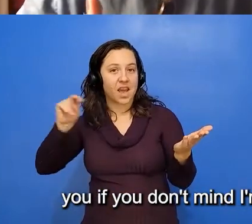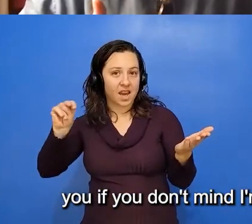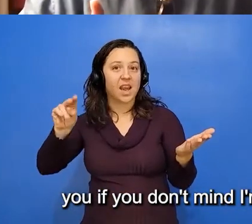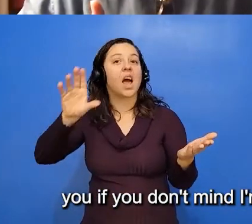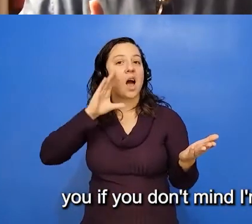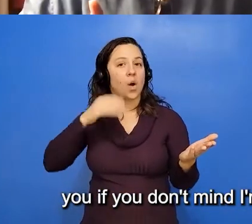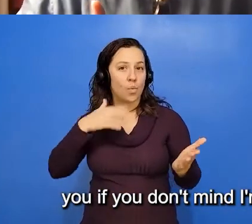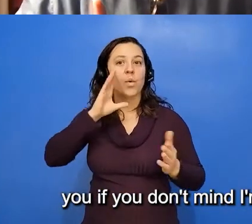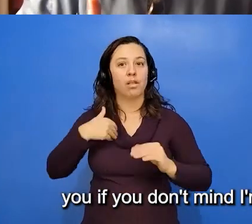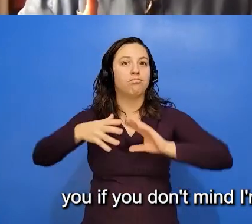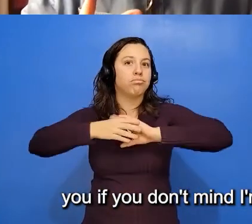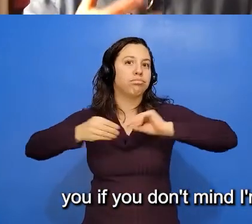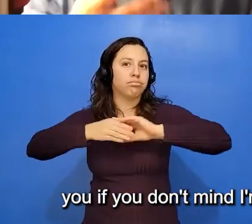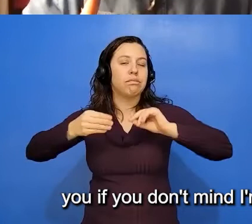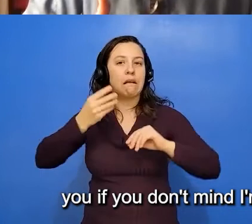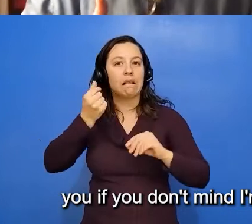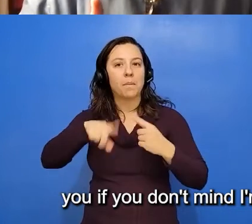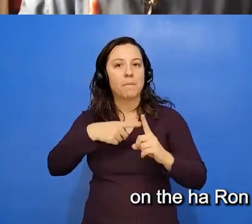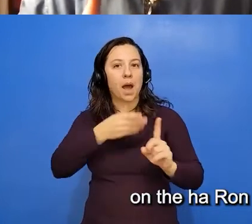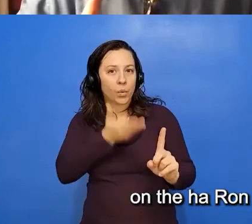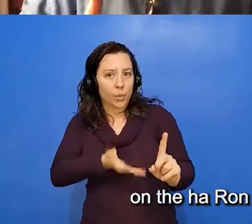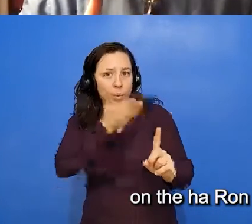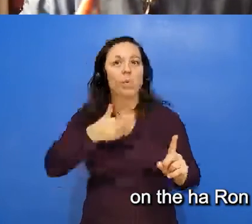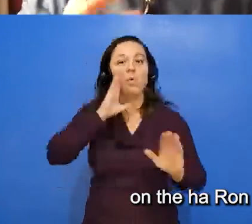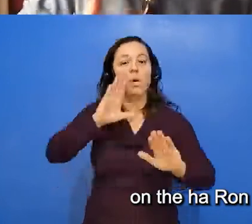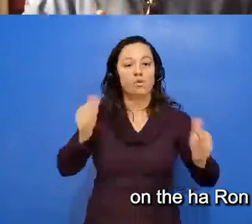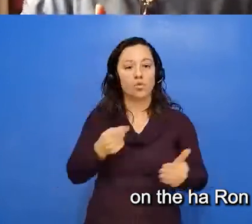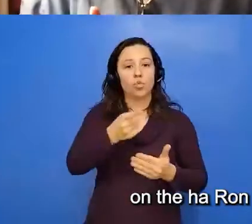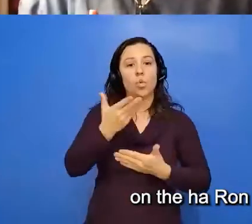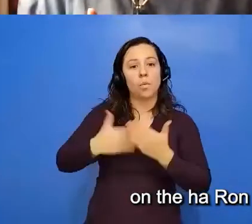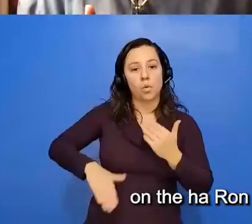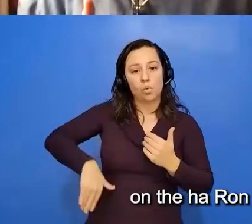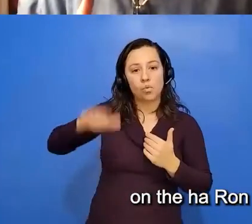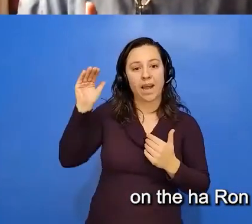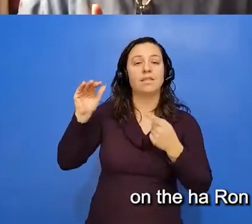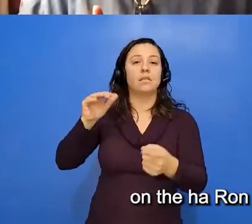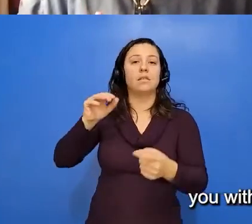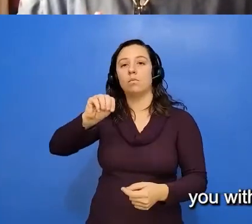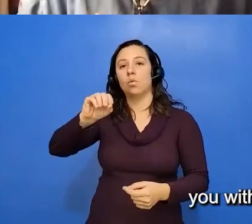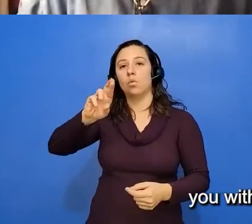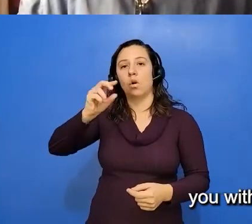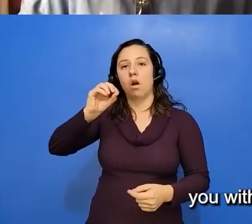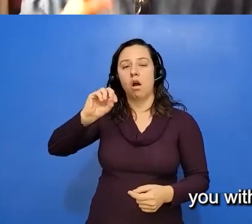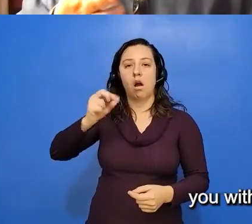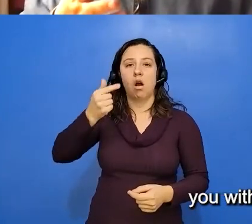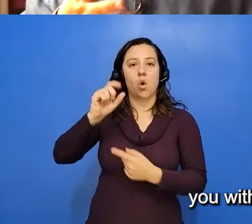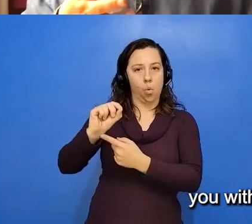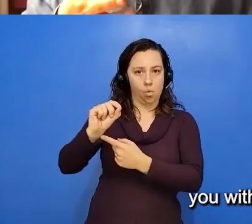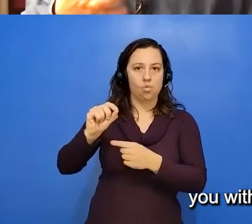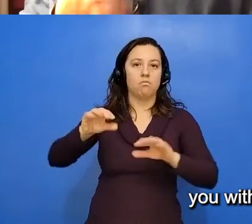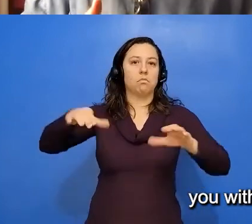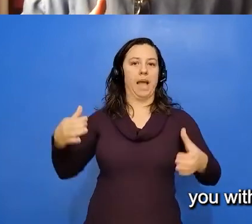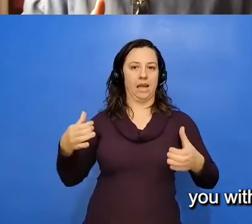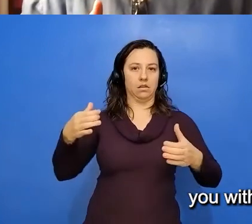you. If you don't mind, I'm going to introduce. You were born and raised on the reservation of the Morongo Band of Mission Indians, and you,